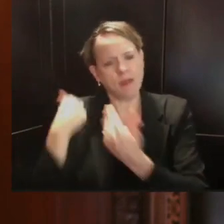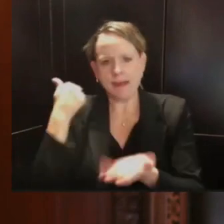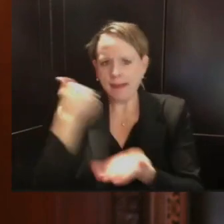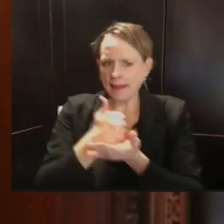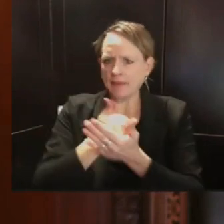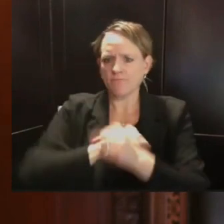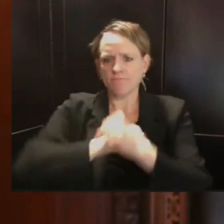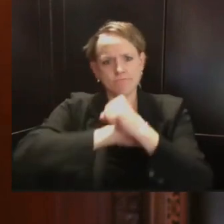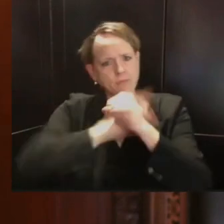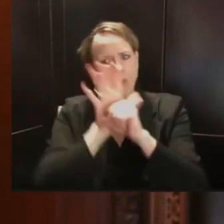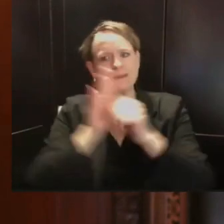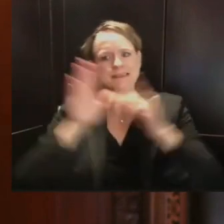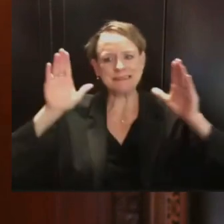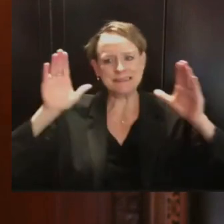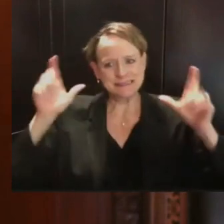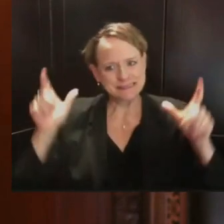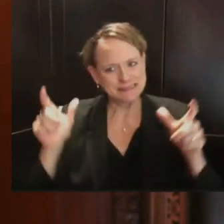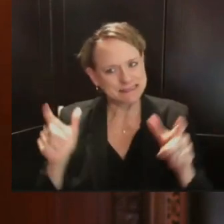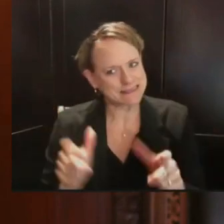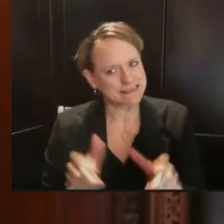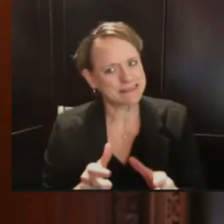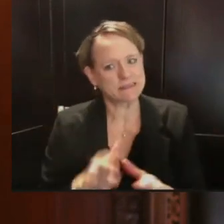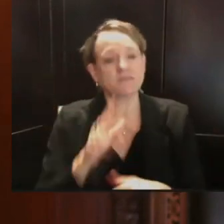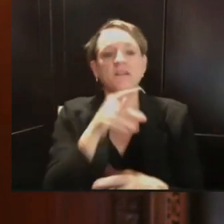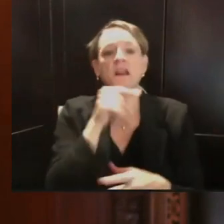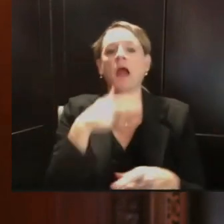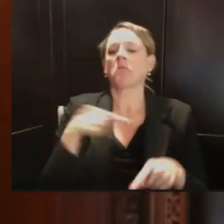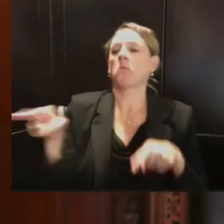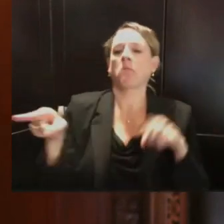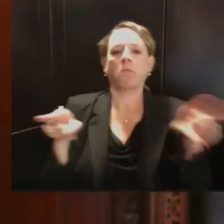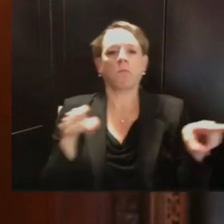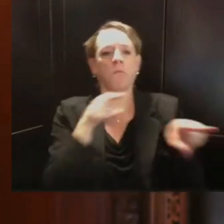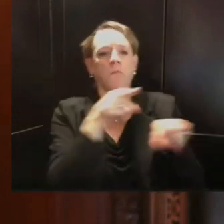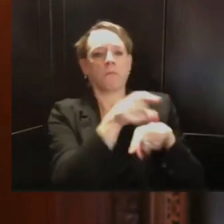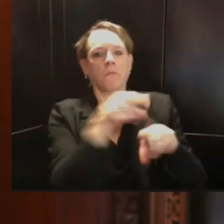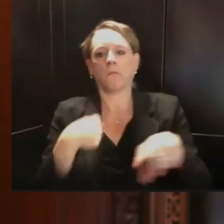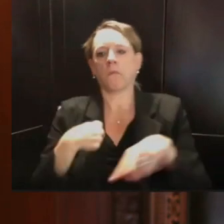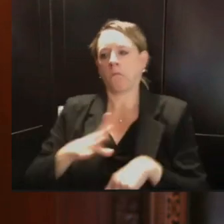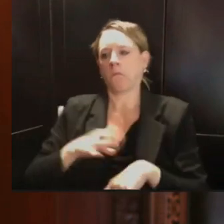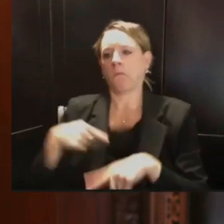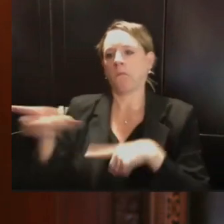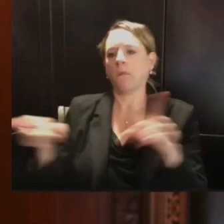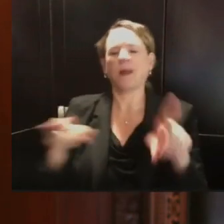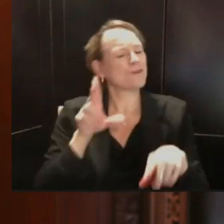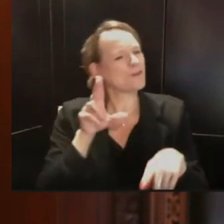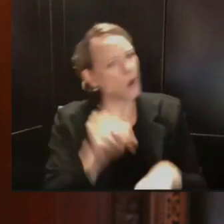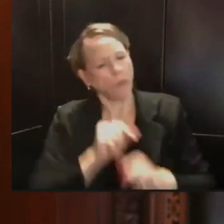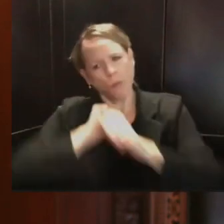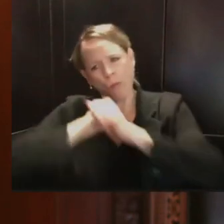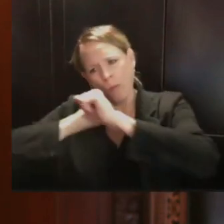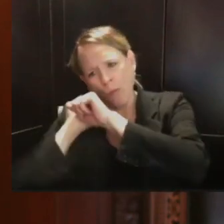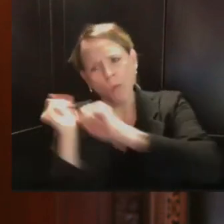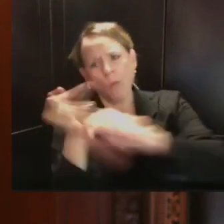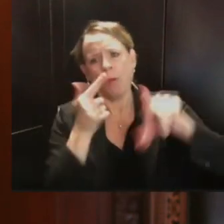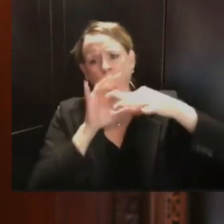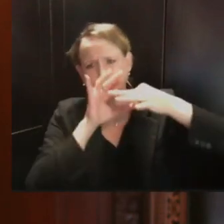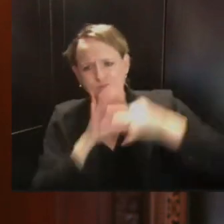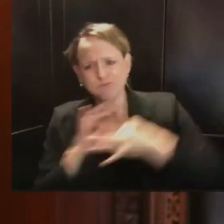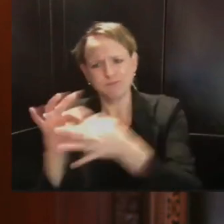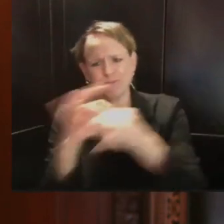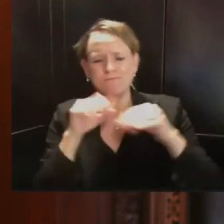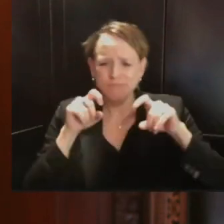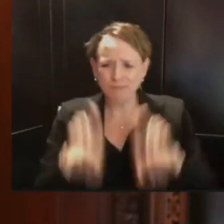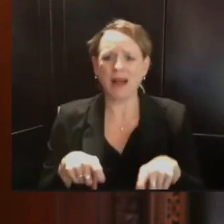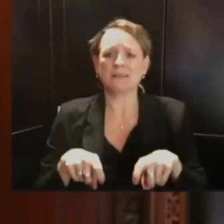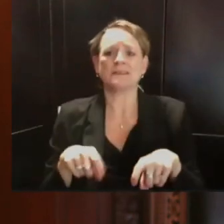Our statewide efforts have worked before, and they can work again. So please be extra cautious in the days and